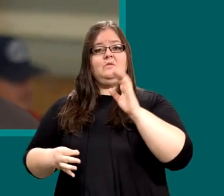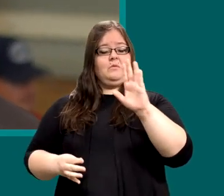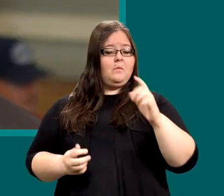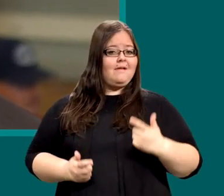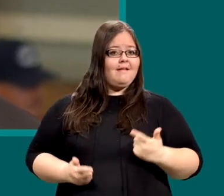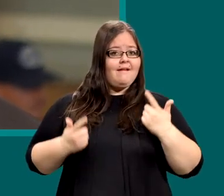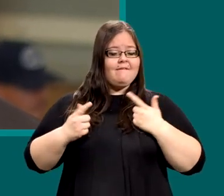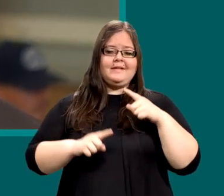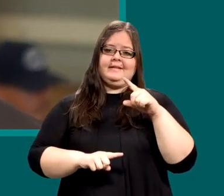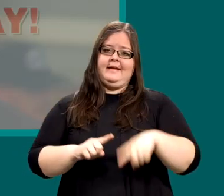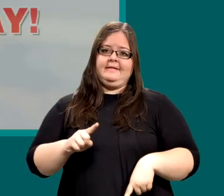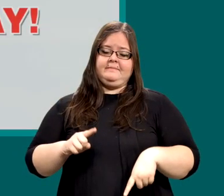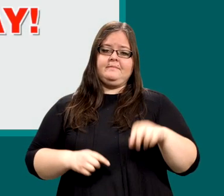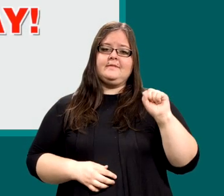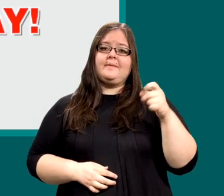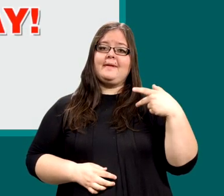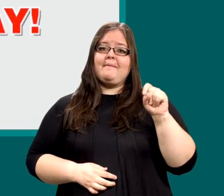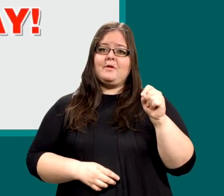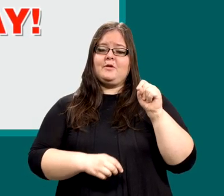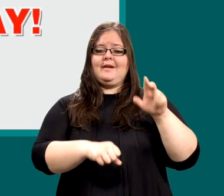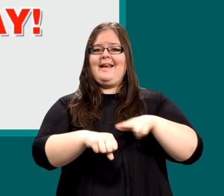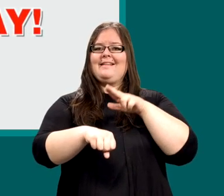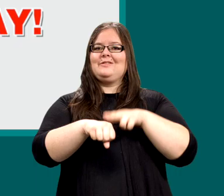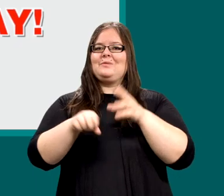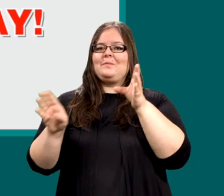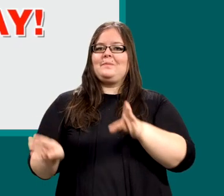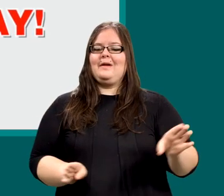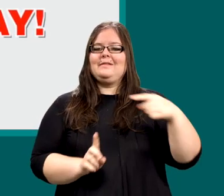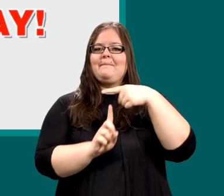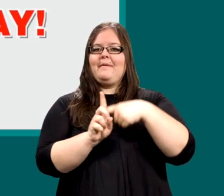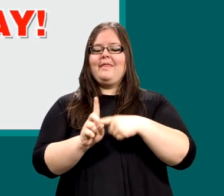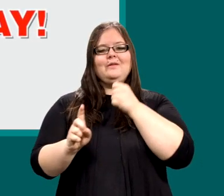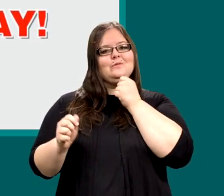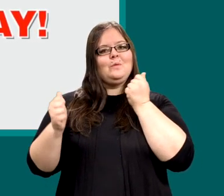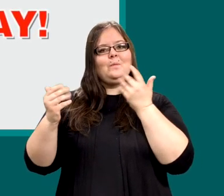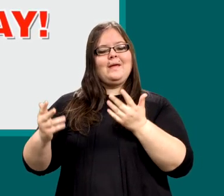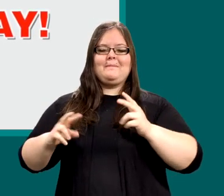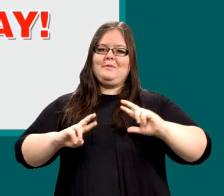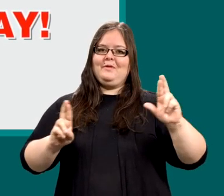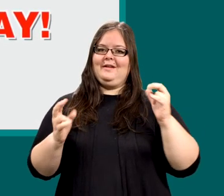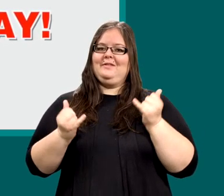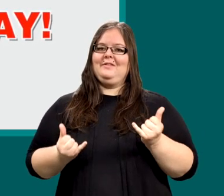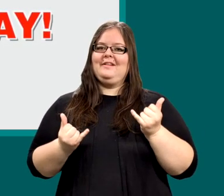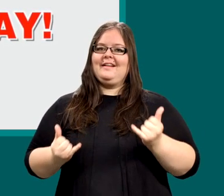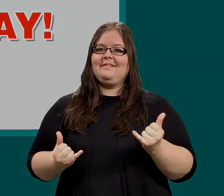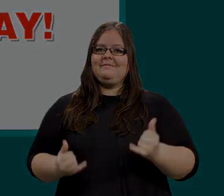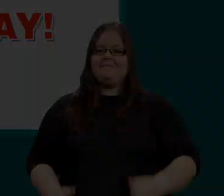Your life can't. September is National Preparedness Month. Don't wait. Be ready today. Thank